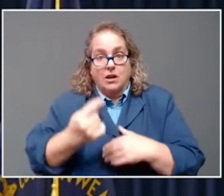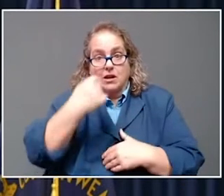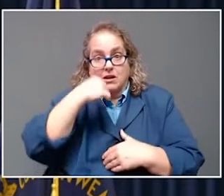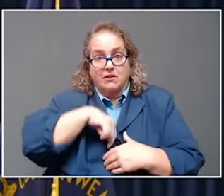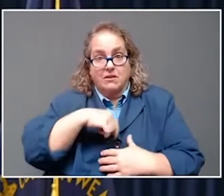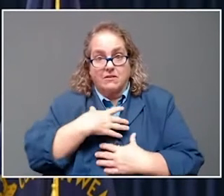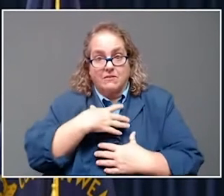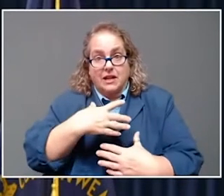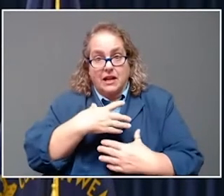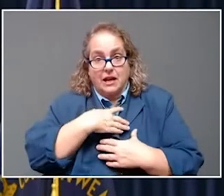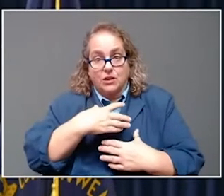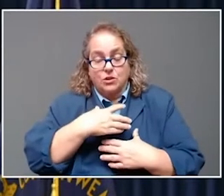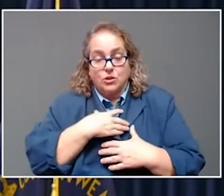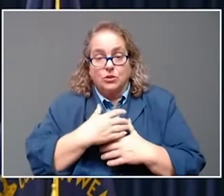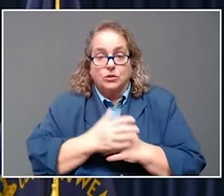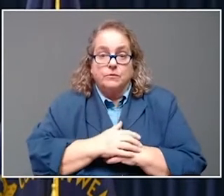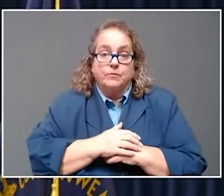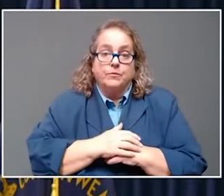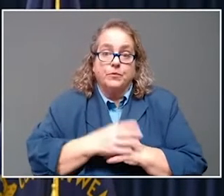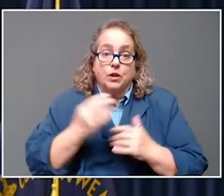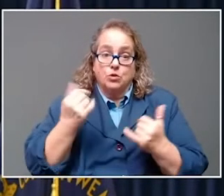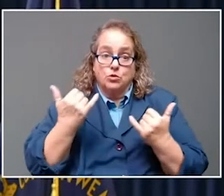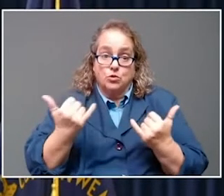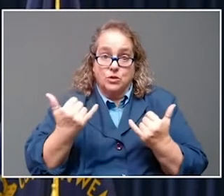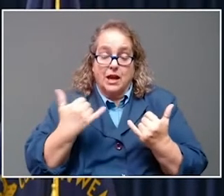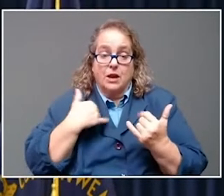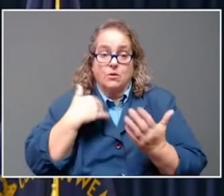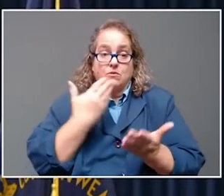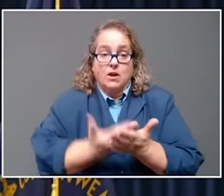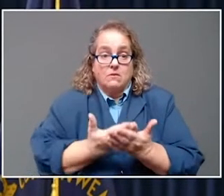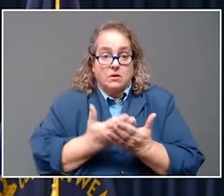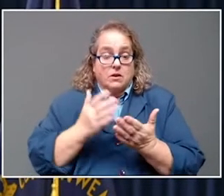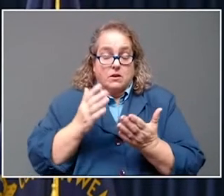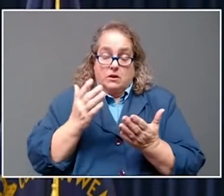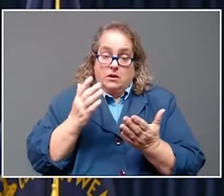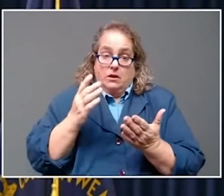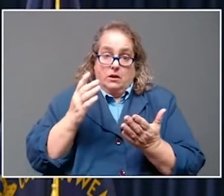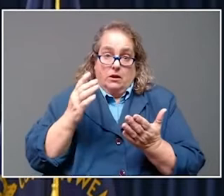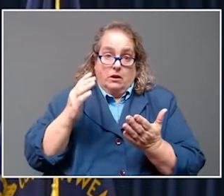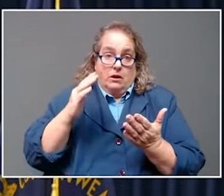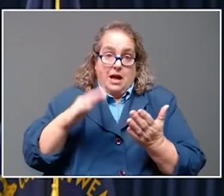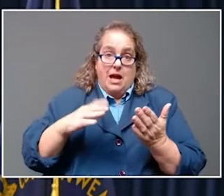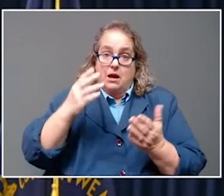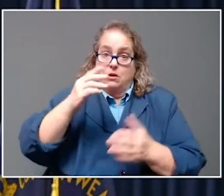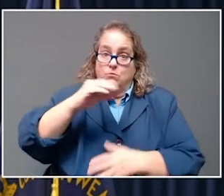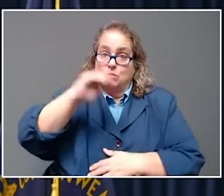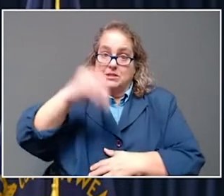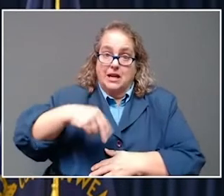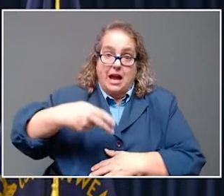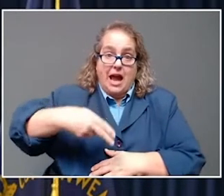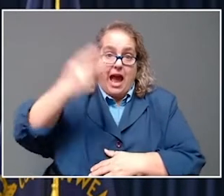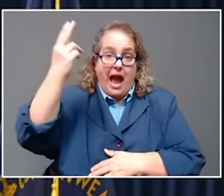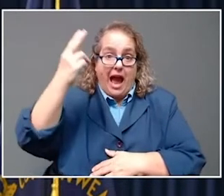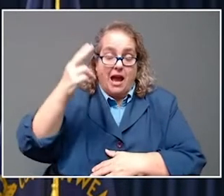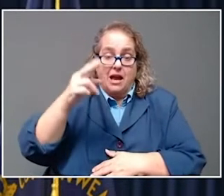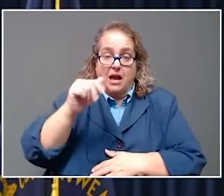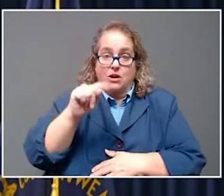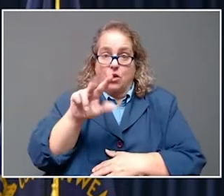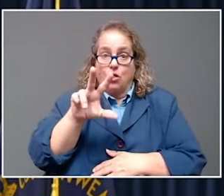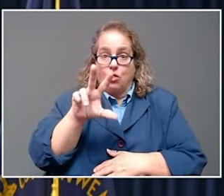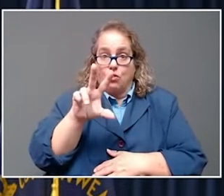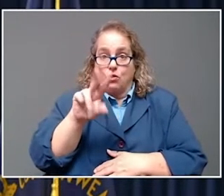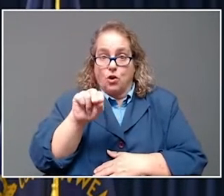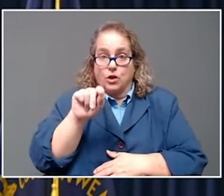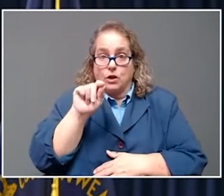Kentucky has reached an unfortunate new milestone in its battle against the coronavirus, with more than 1 million confirmed cases of COVID-19